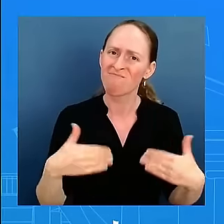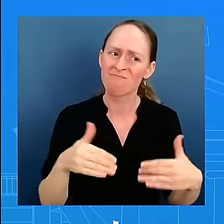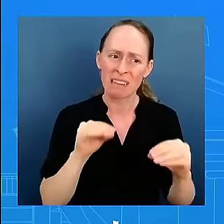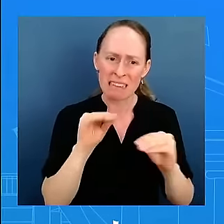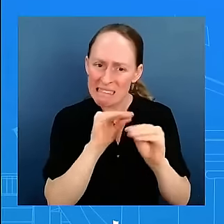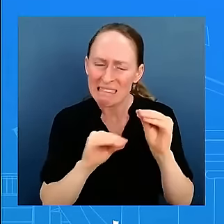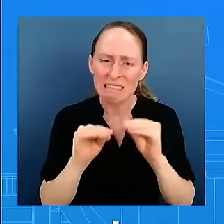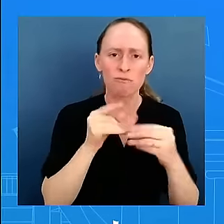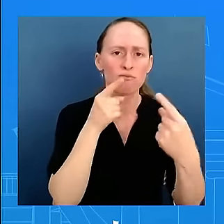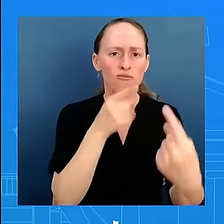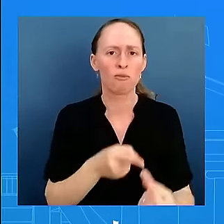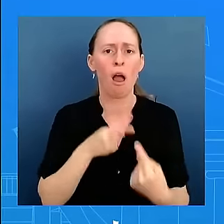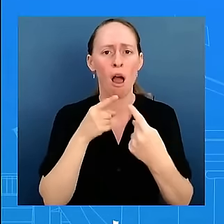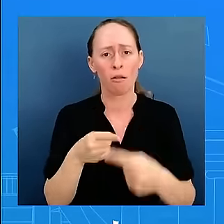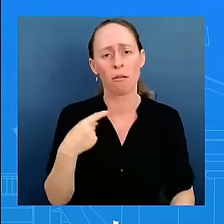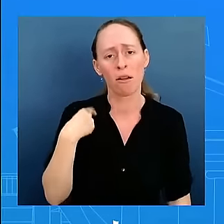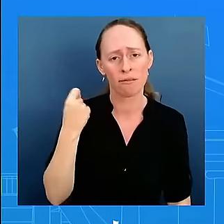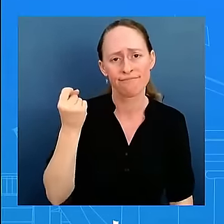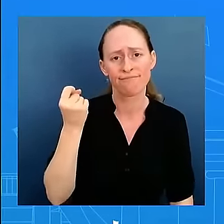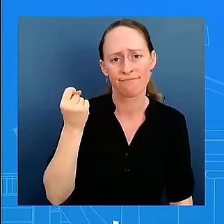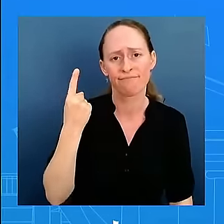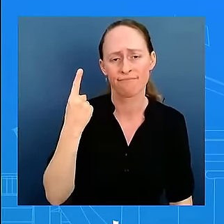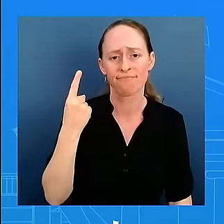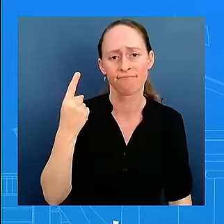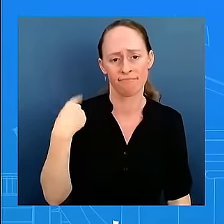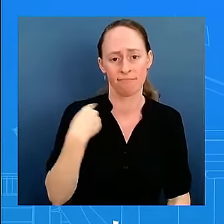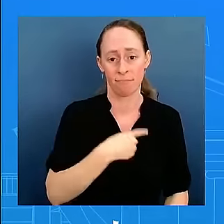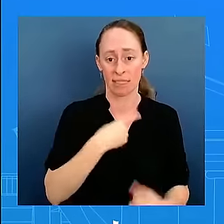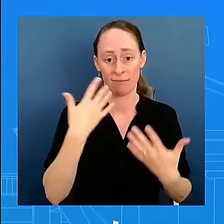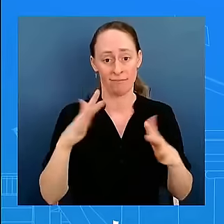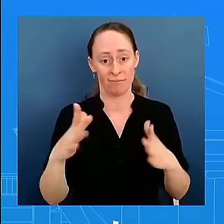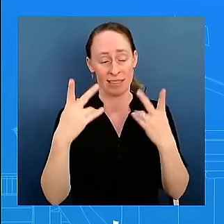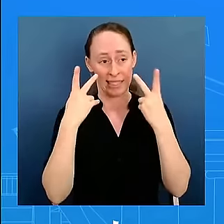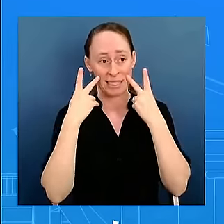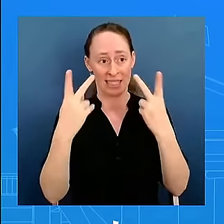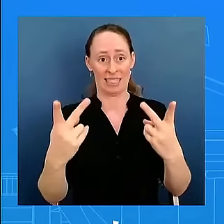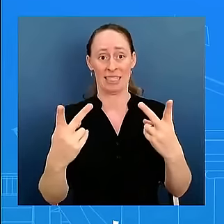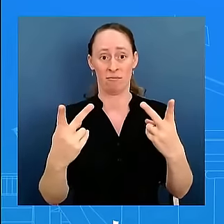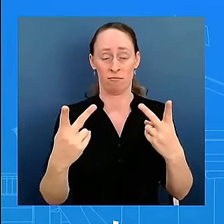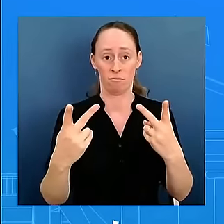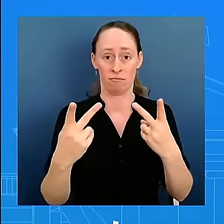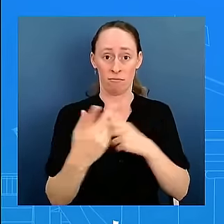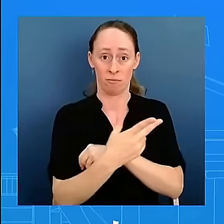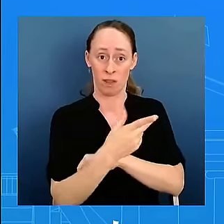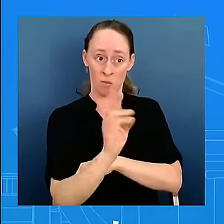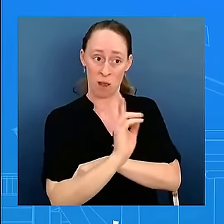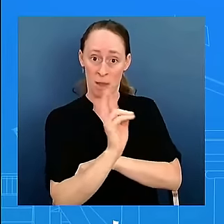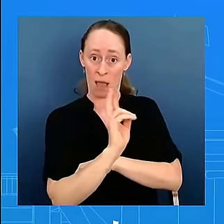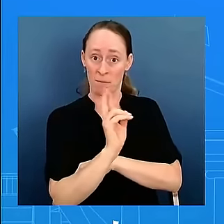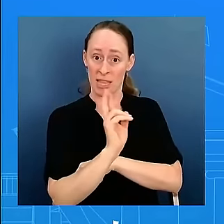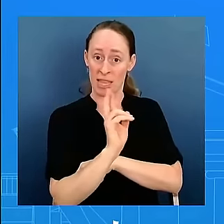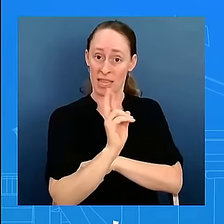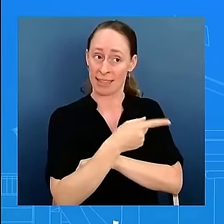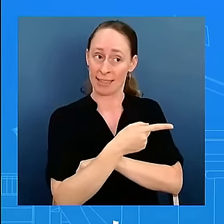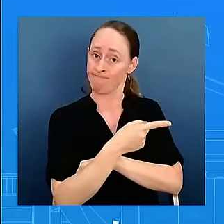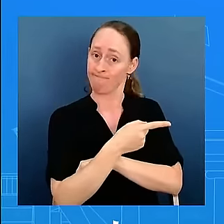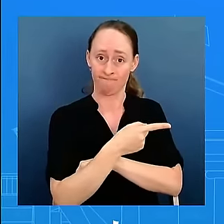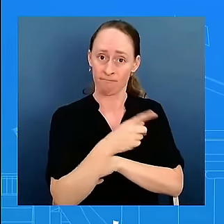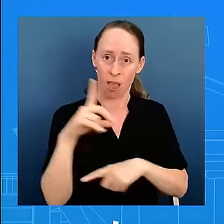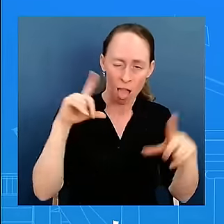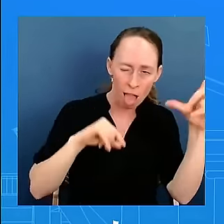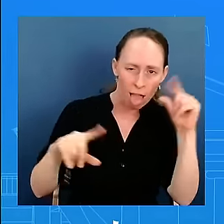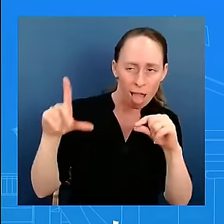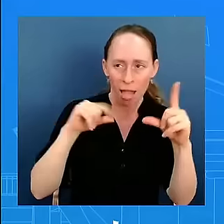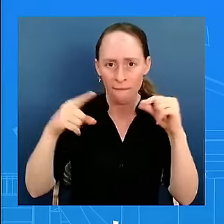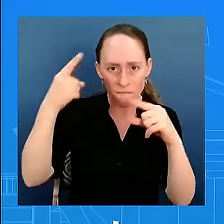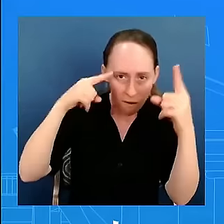we see this country is very clear republicans want to give a tax break to corporations a big tax give away to corporations